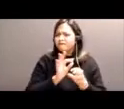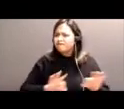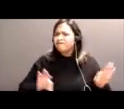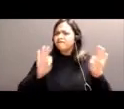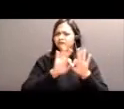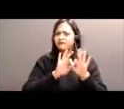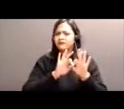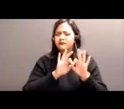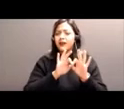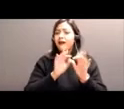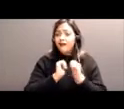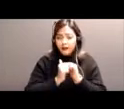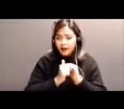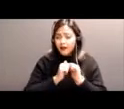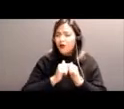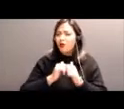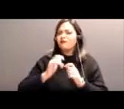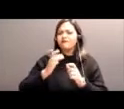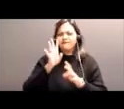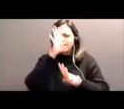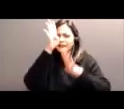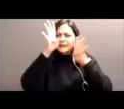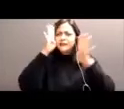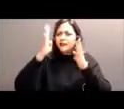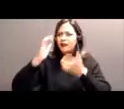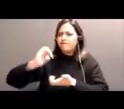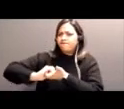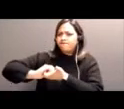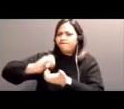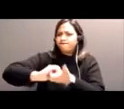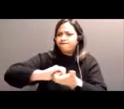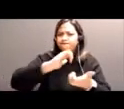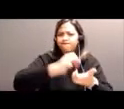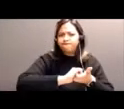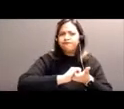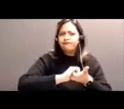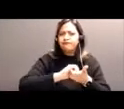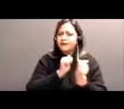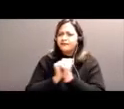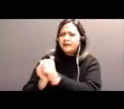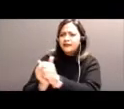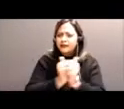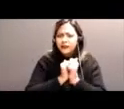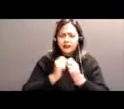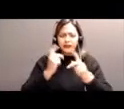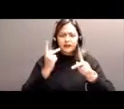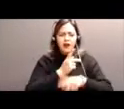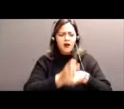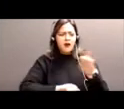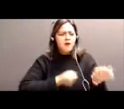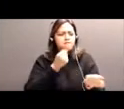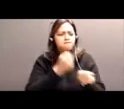innovative partnerships where one can live in place and thrive.